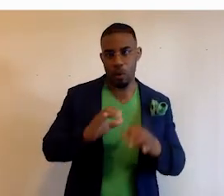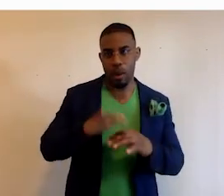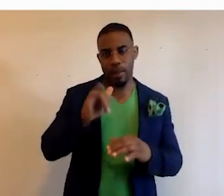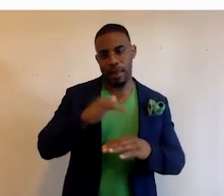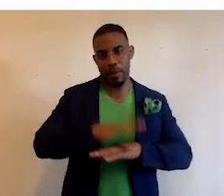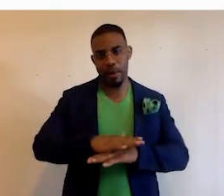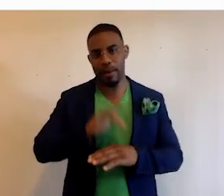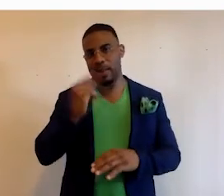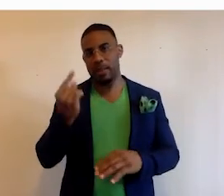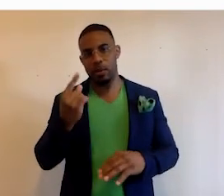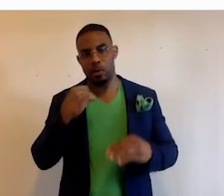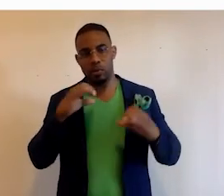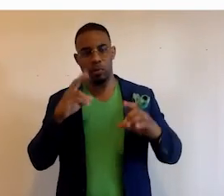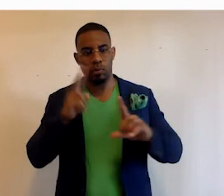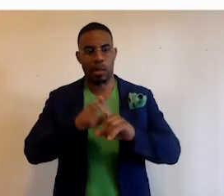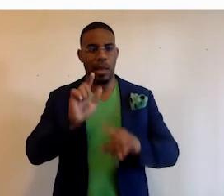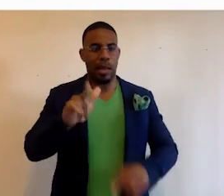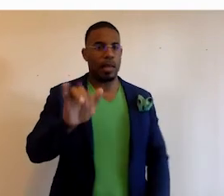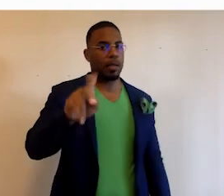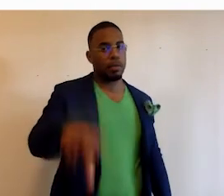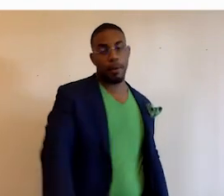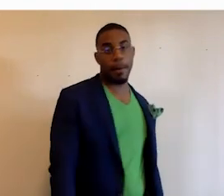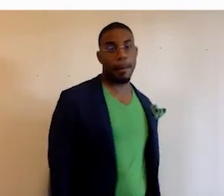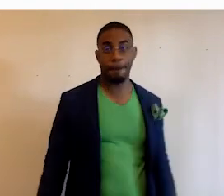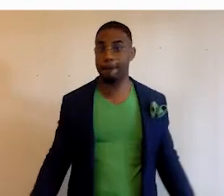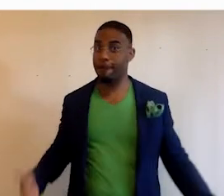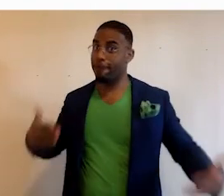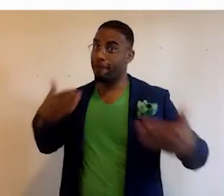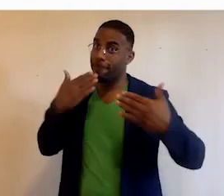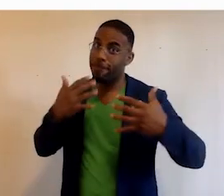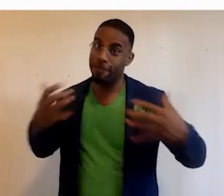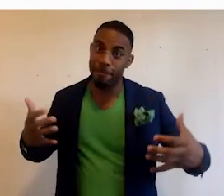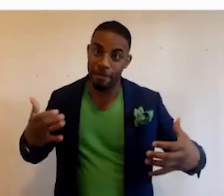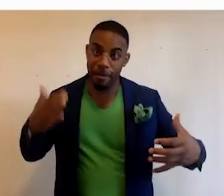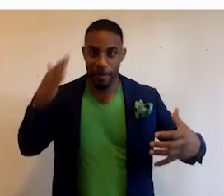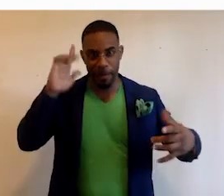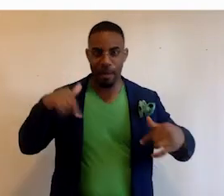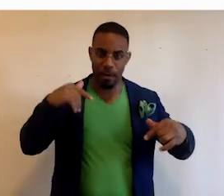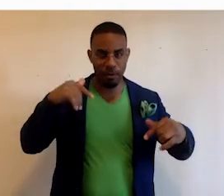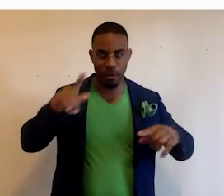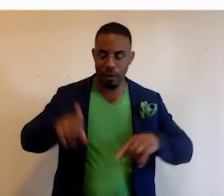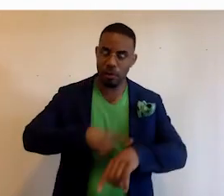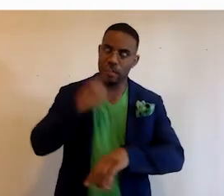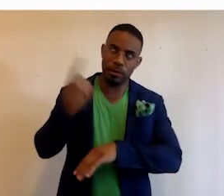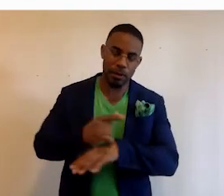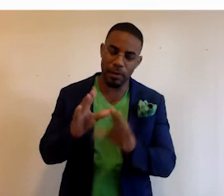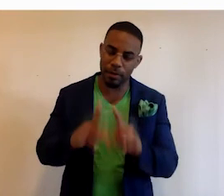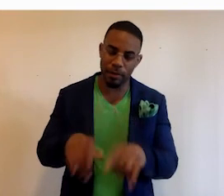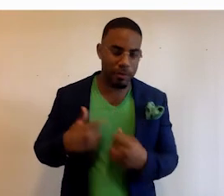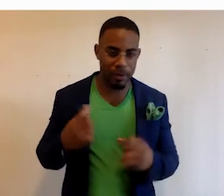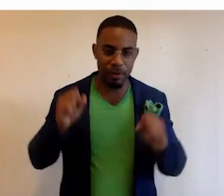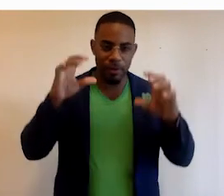platform. But that's something we'll be rolling out later this summer as well. Thank you very much. I know you've had a long day. This conference has been